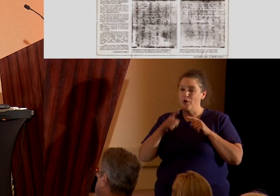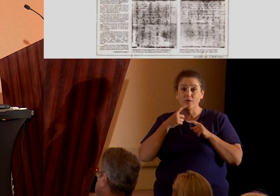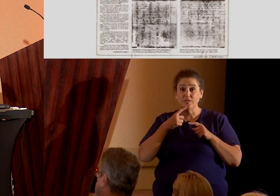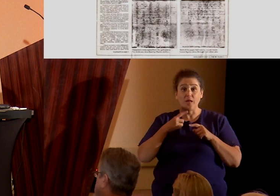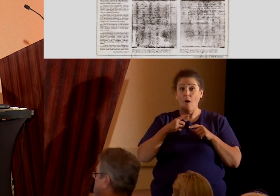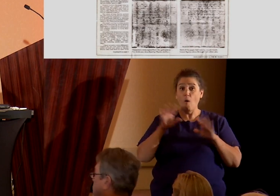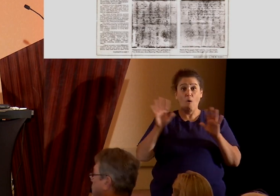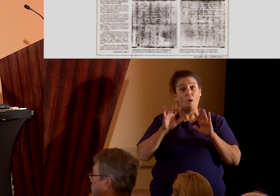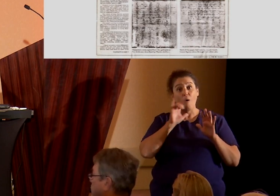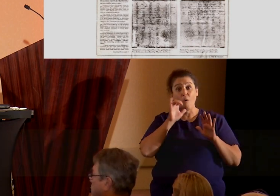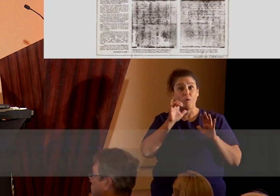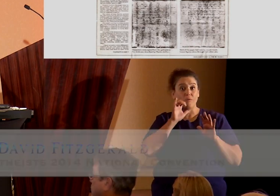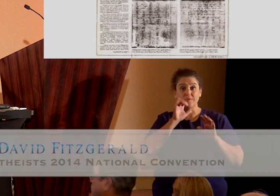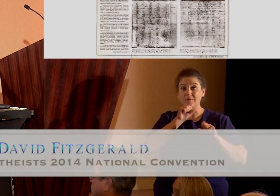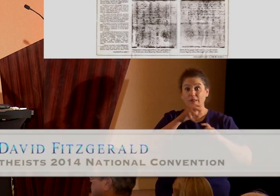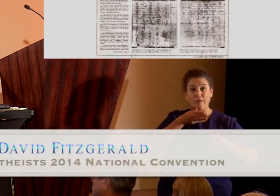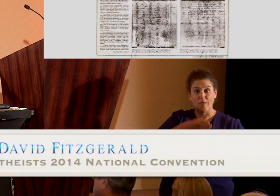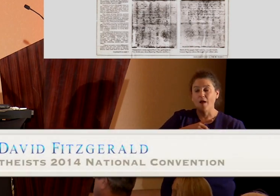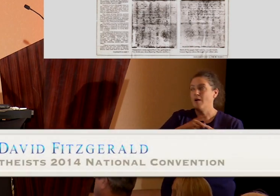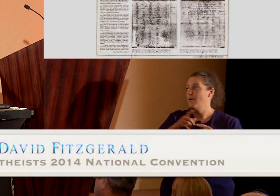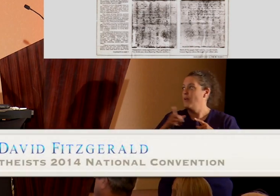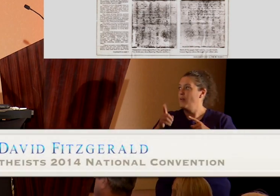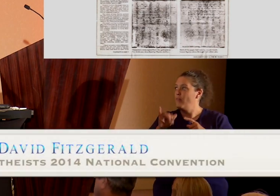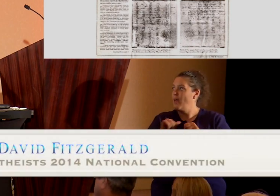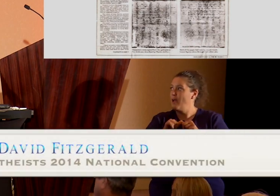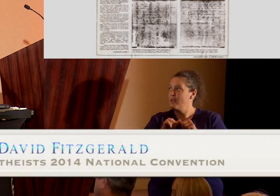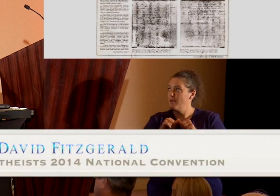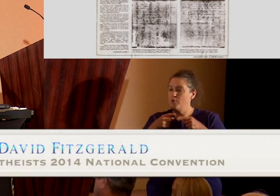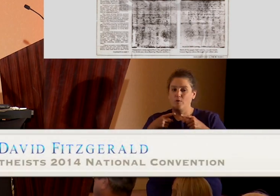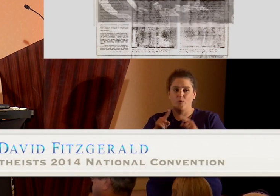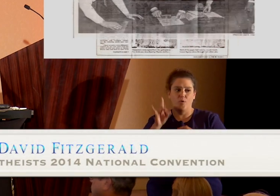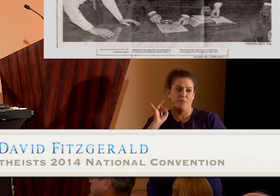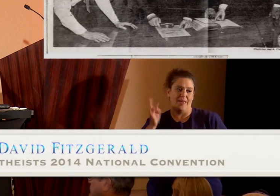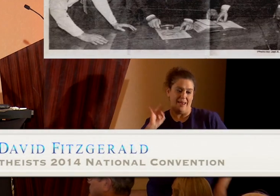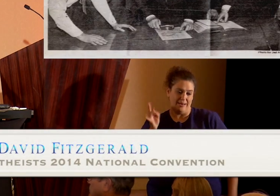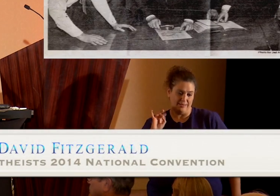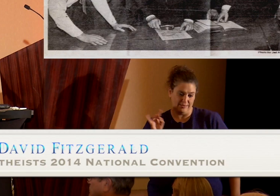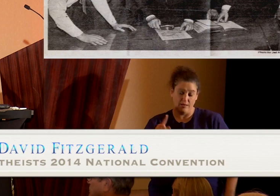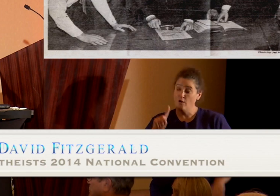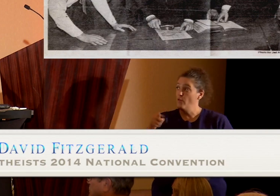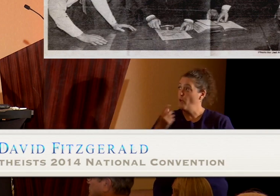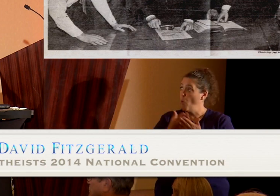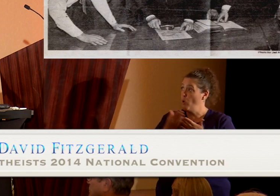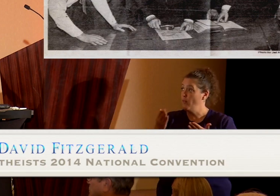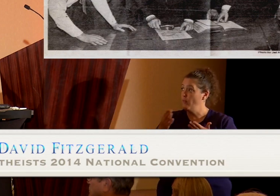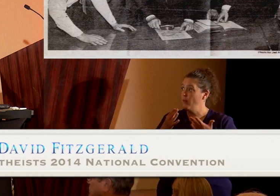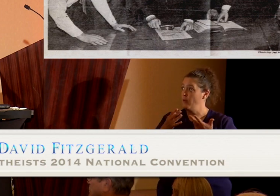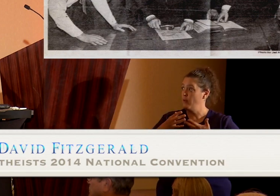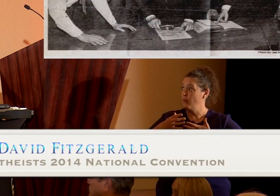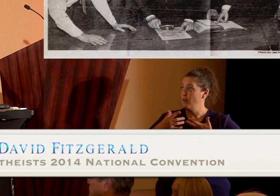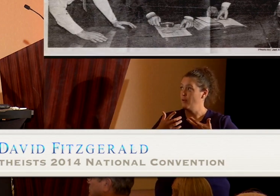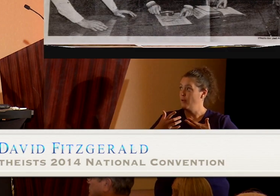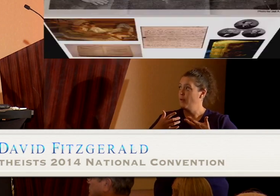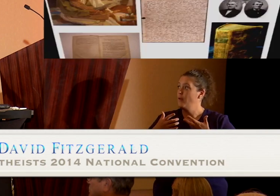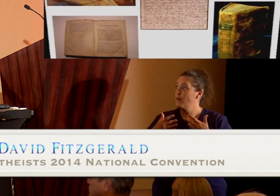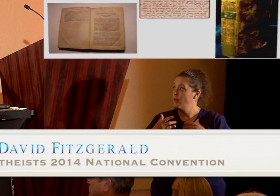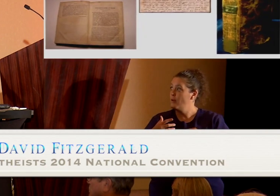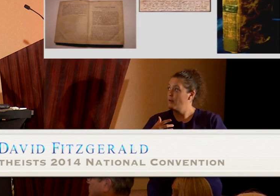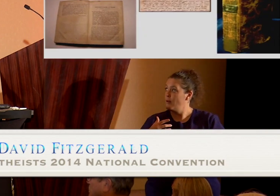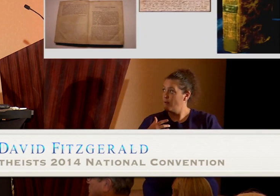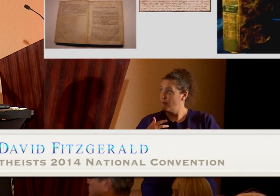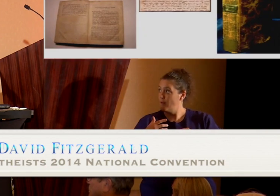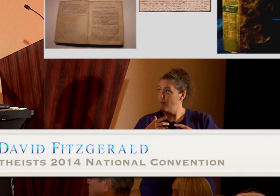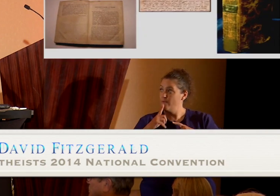they didn't have it. And this fun game kept up throughout the 80s. The only thing that keeps this guy from being my biggest hero